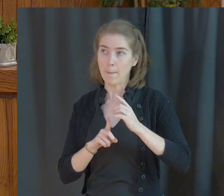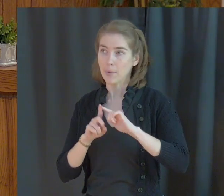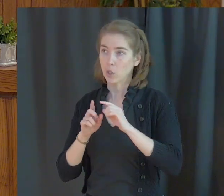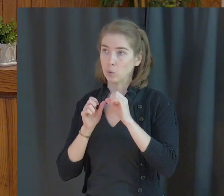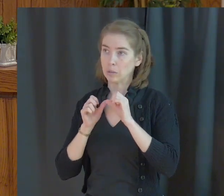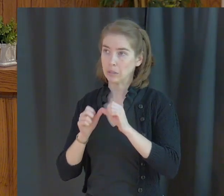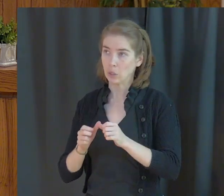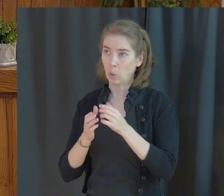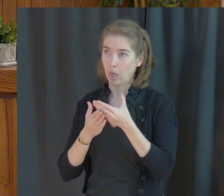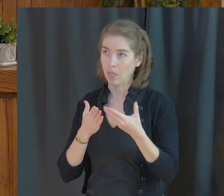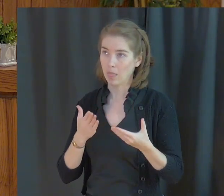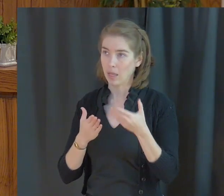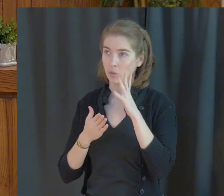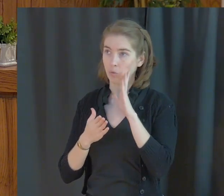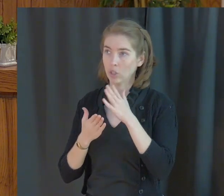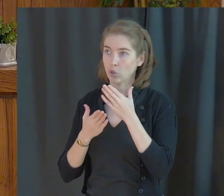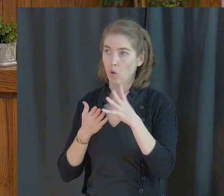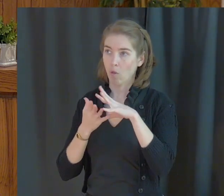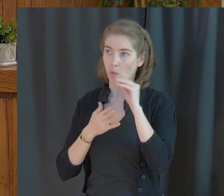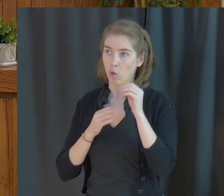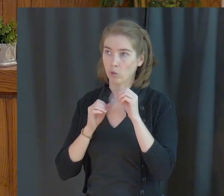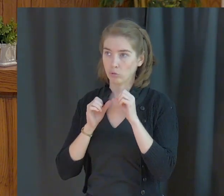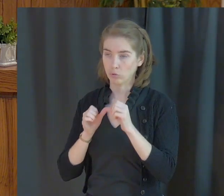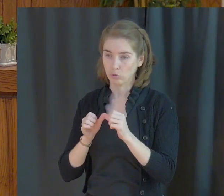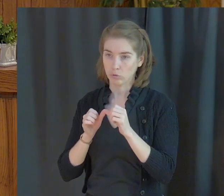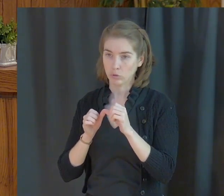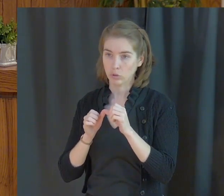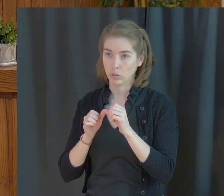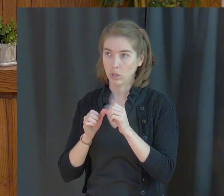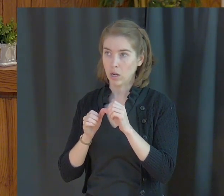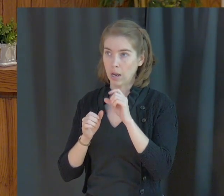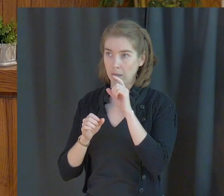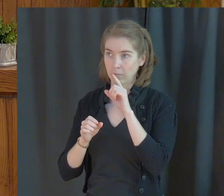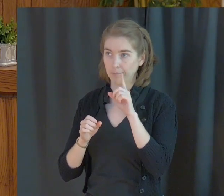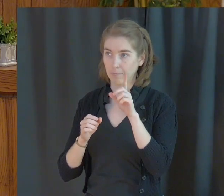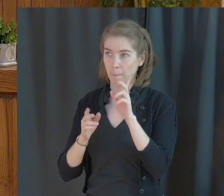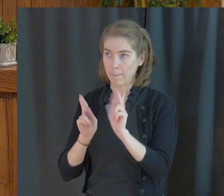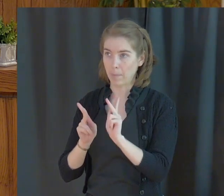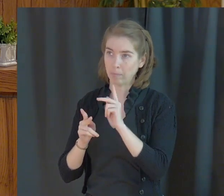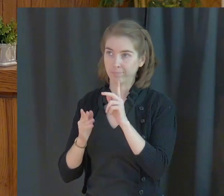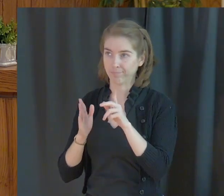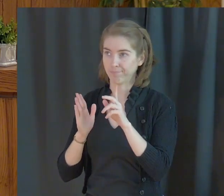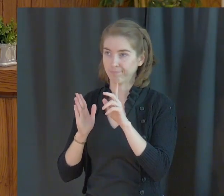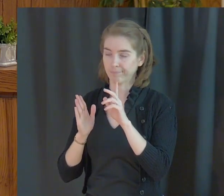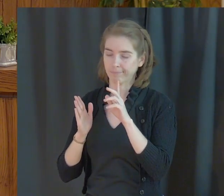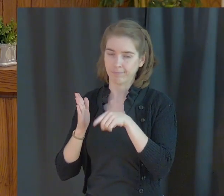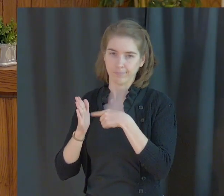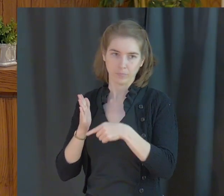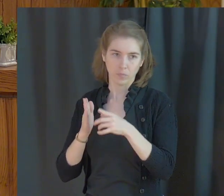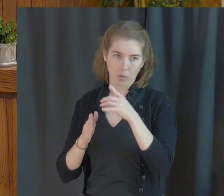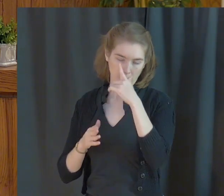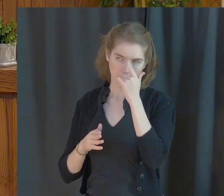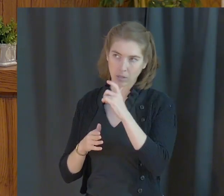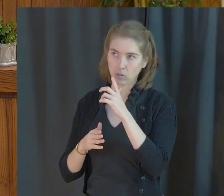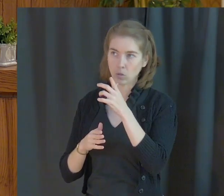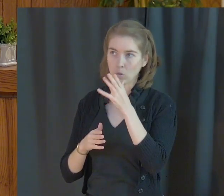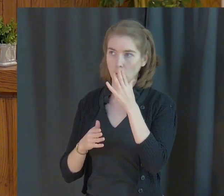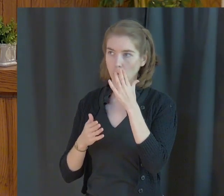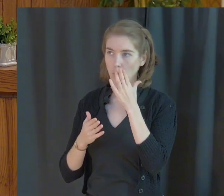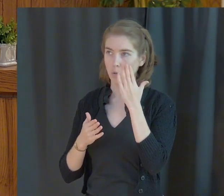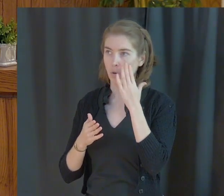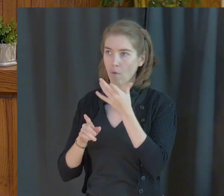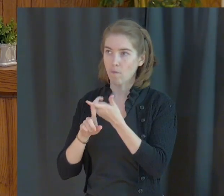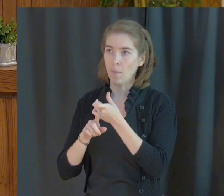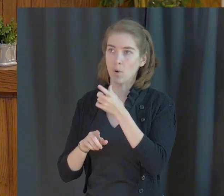continue in the things which you have learned and been accused of, knowing from whom you have learned